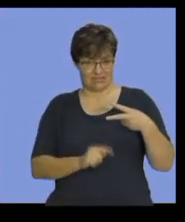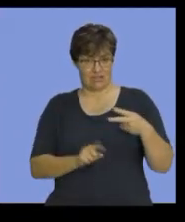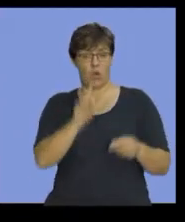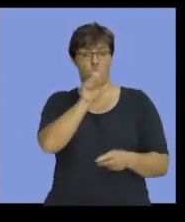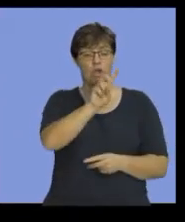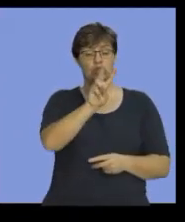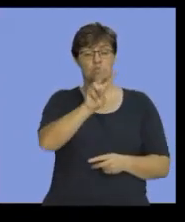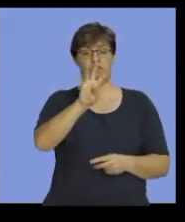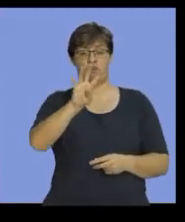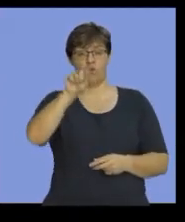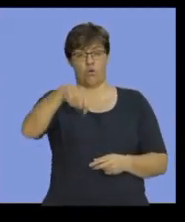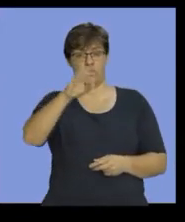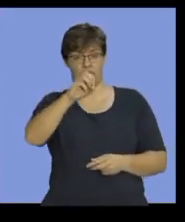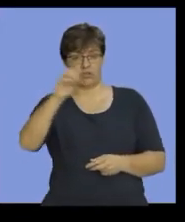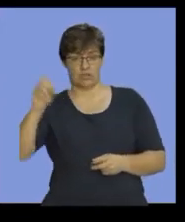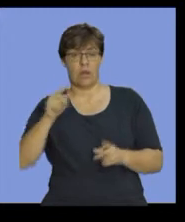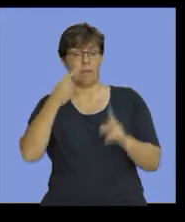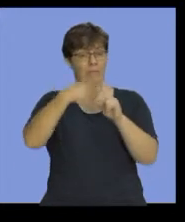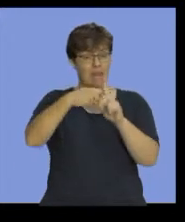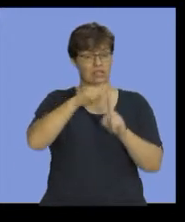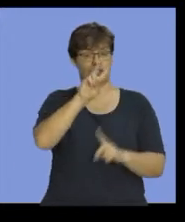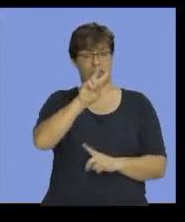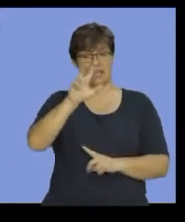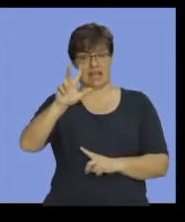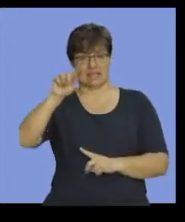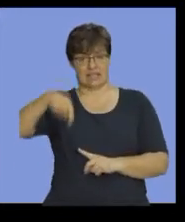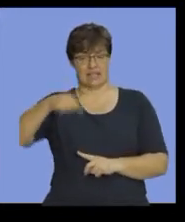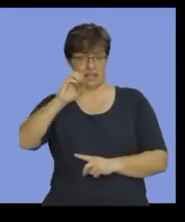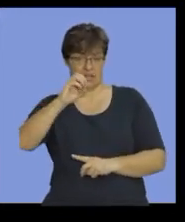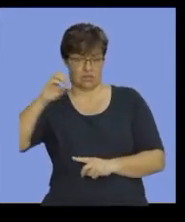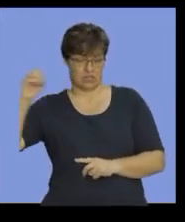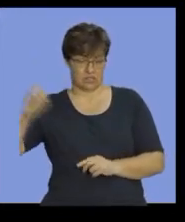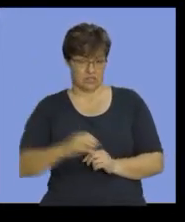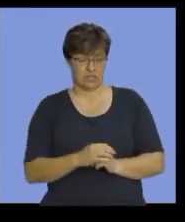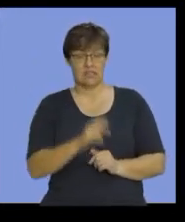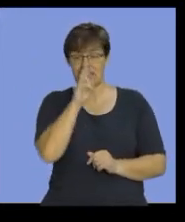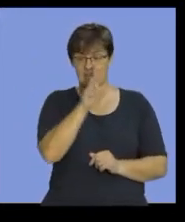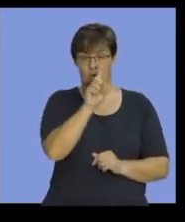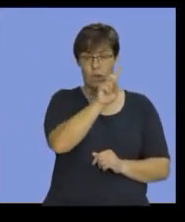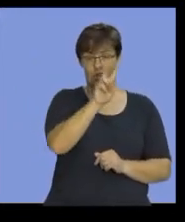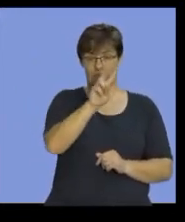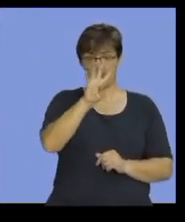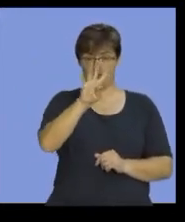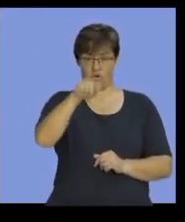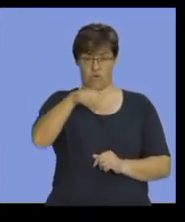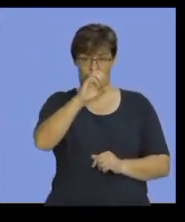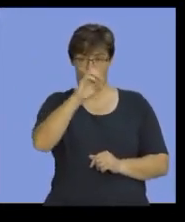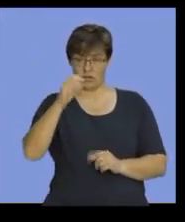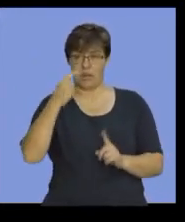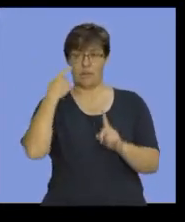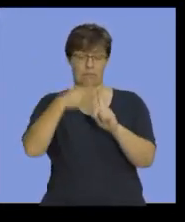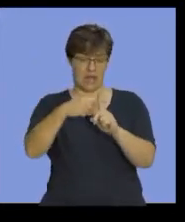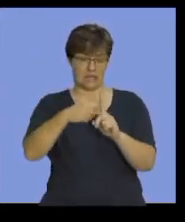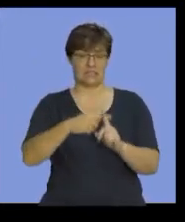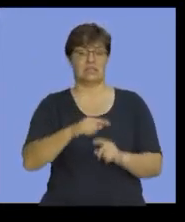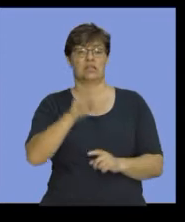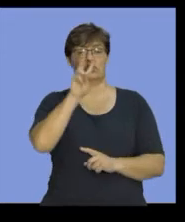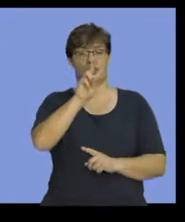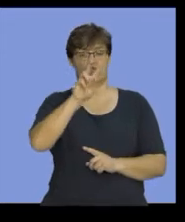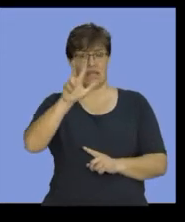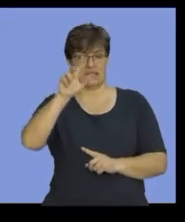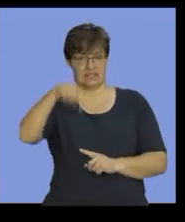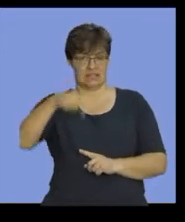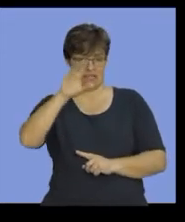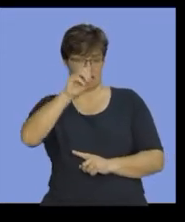$124,000 plus $28,000. So, here you see $124,000 plus my $28,000.